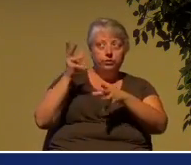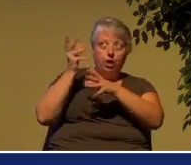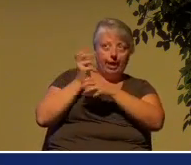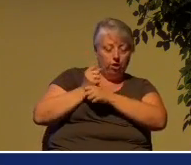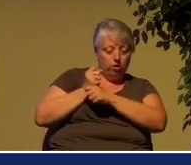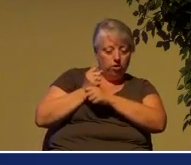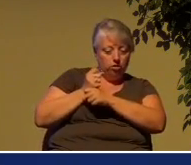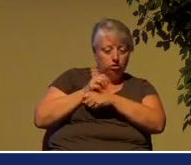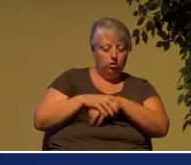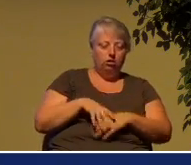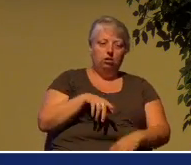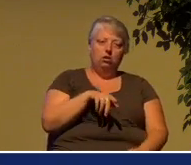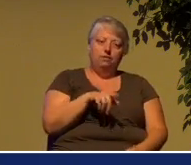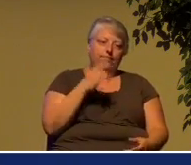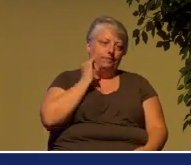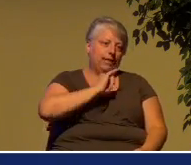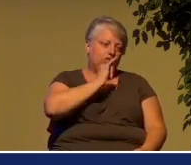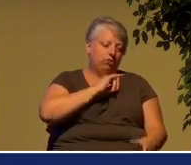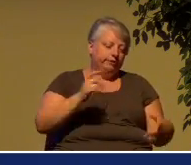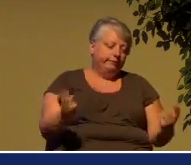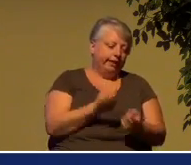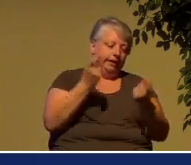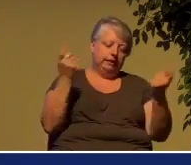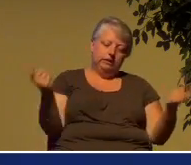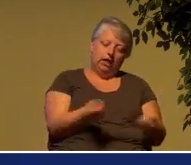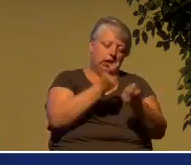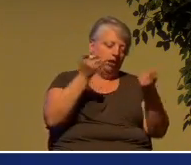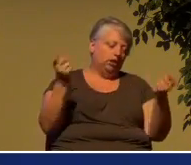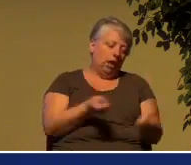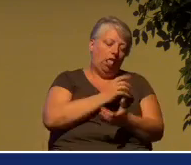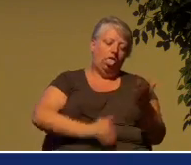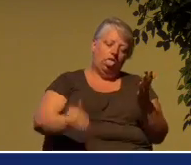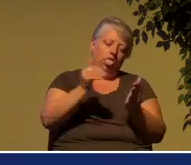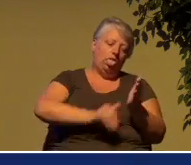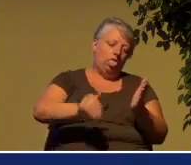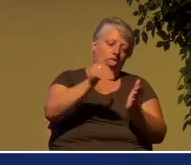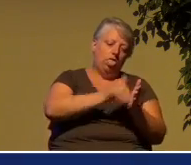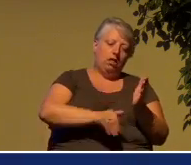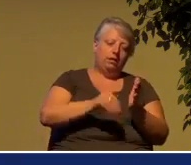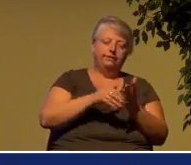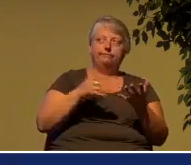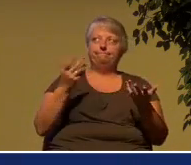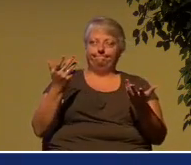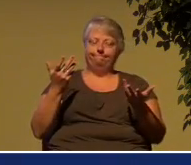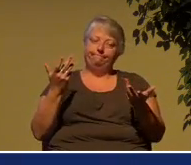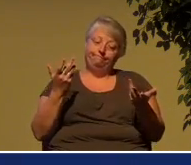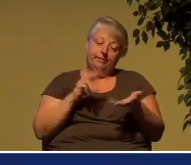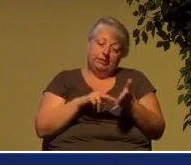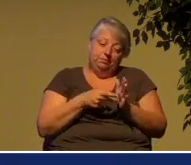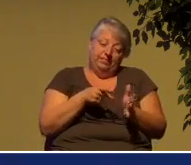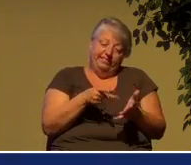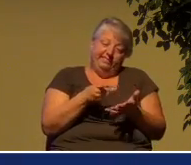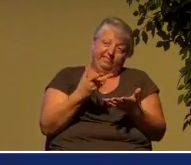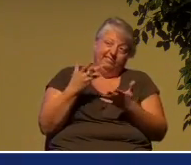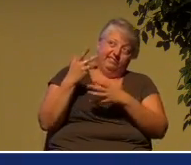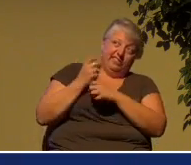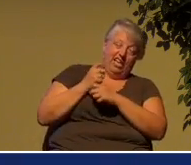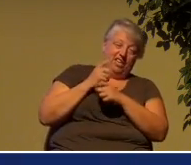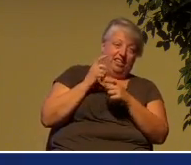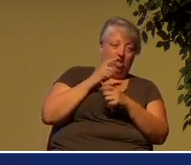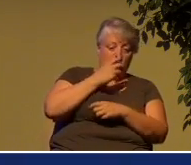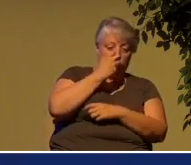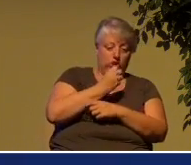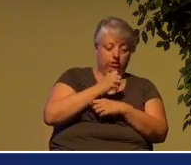repeatedly. And so God fulfilled the curse of the covenant. First, the northern ten